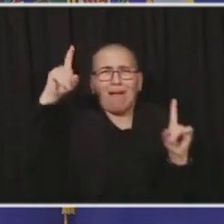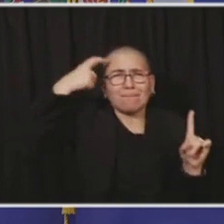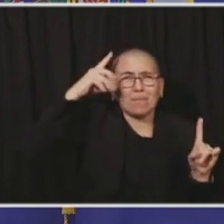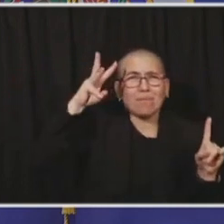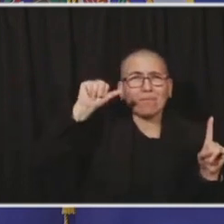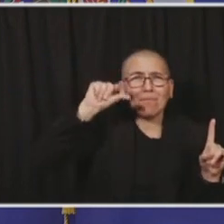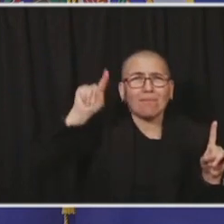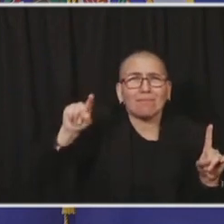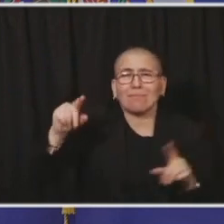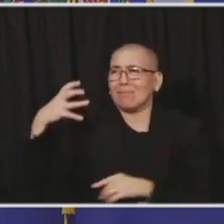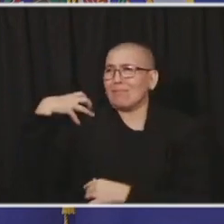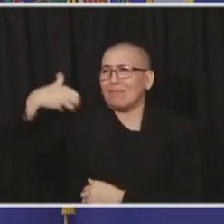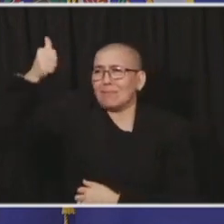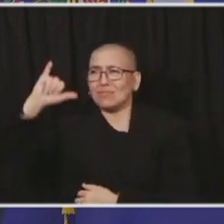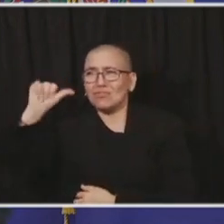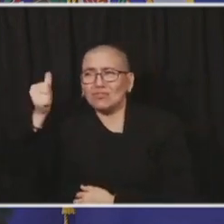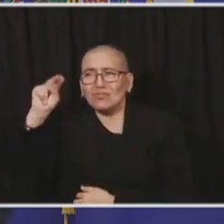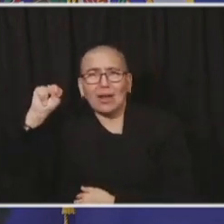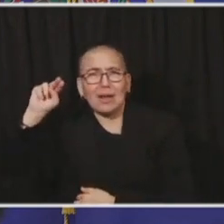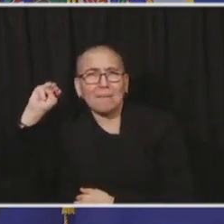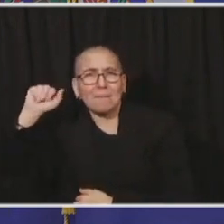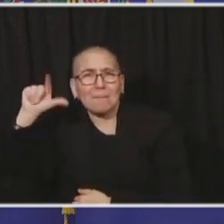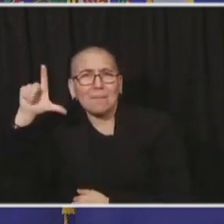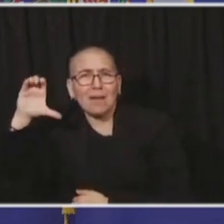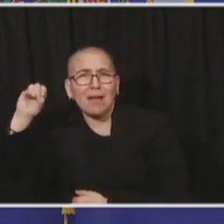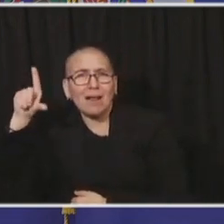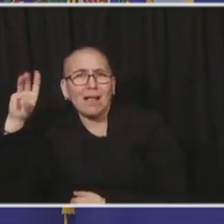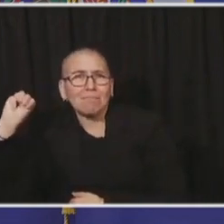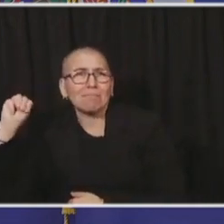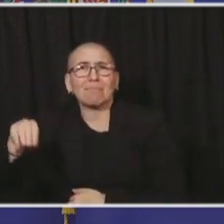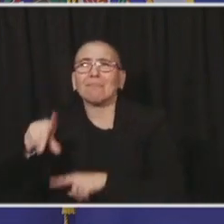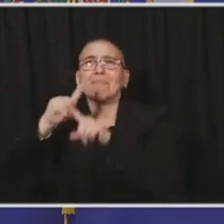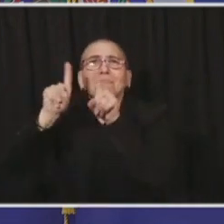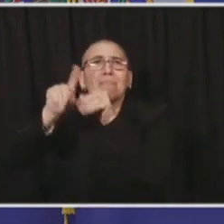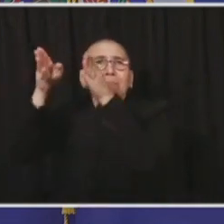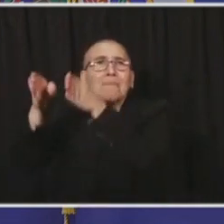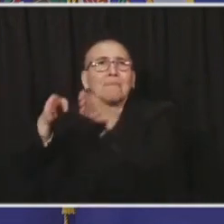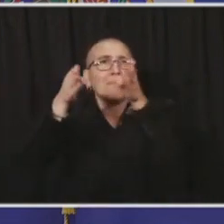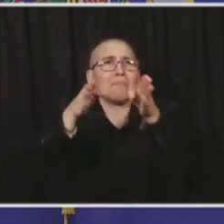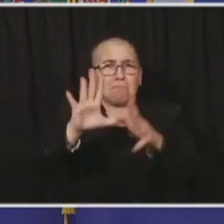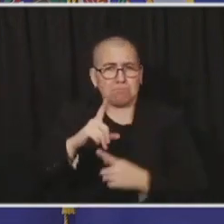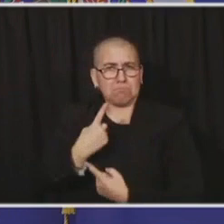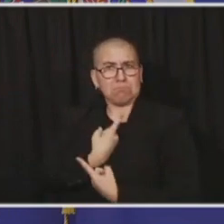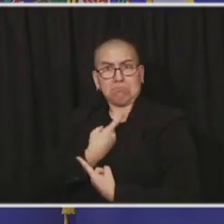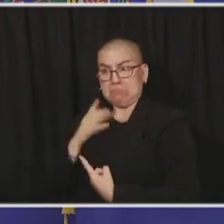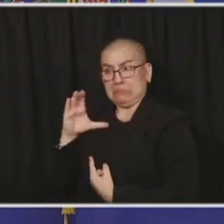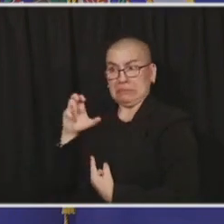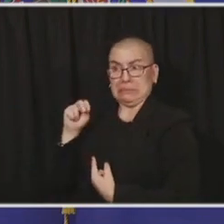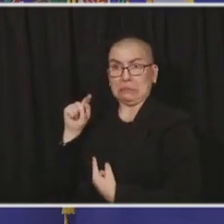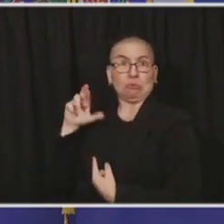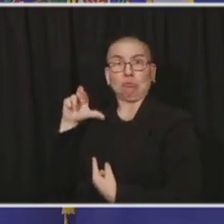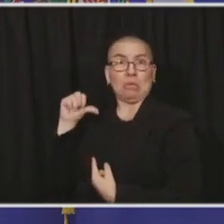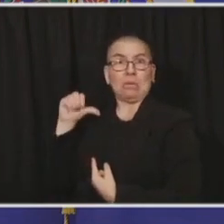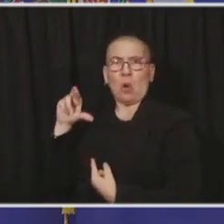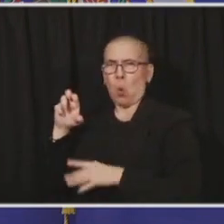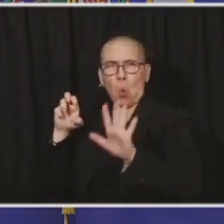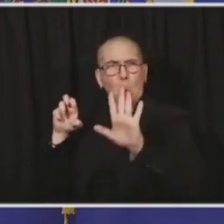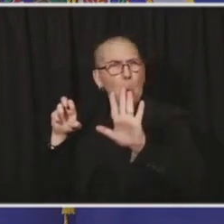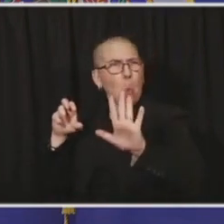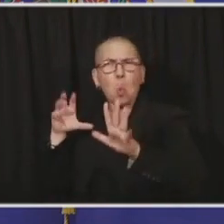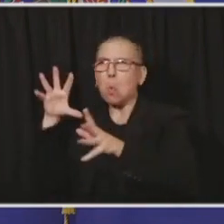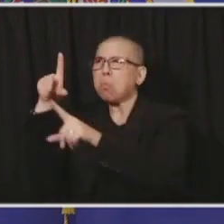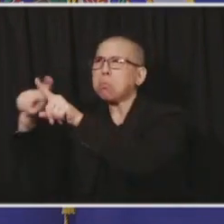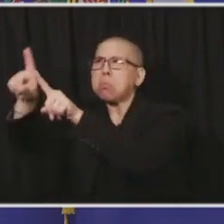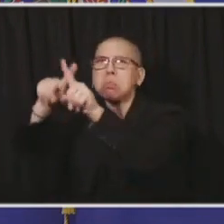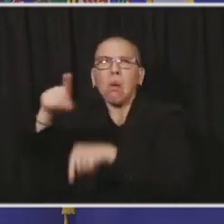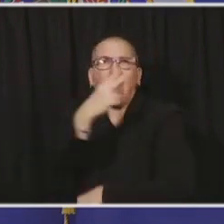that collaboration includes the other health systems of Minnesota and hospitals through the Minnesota Hospital Association, as well as many others,